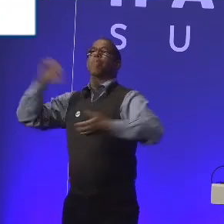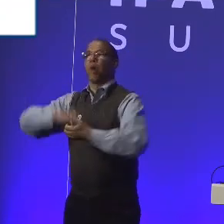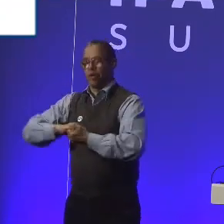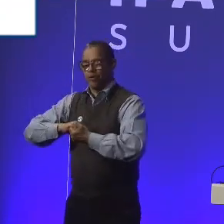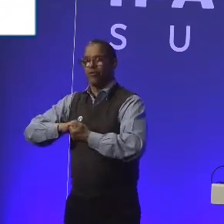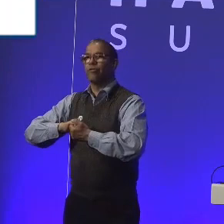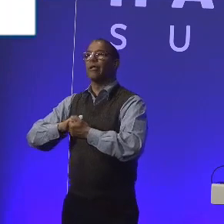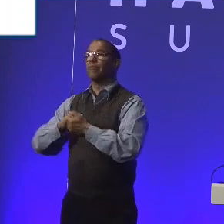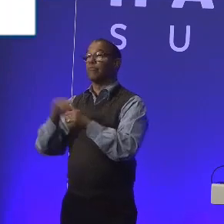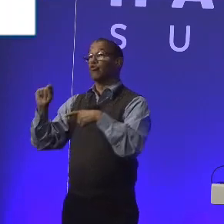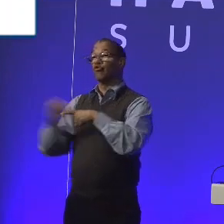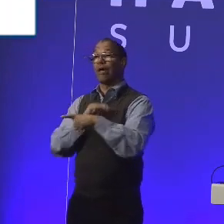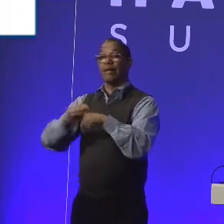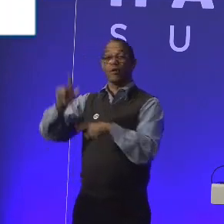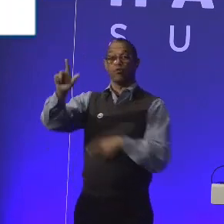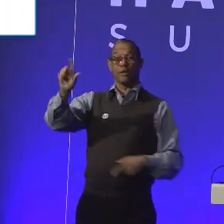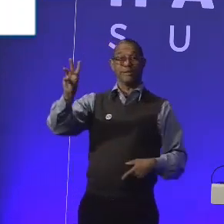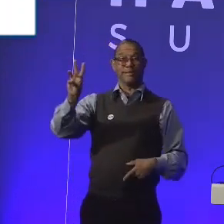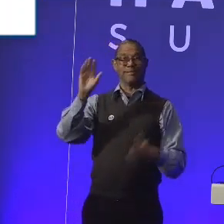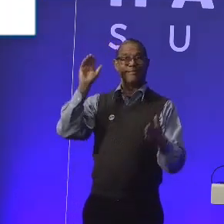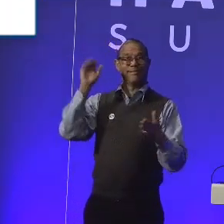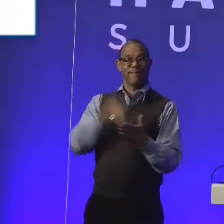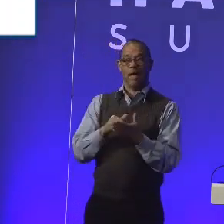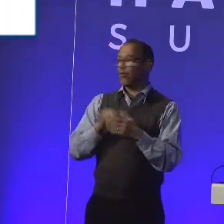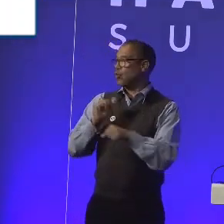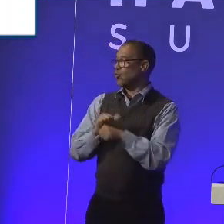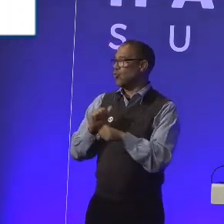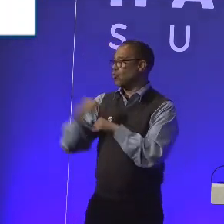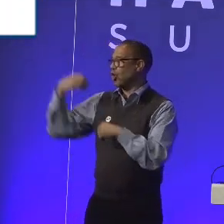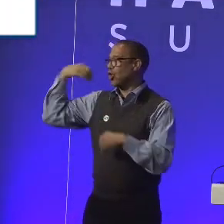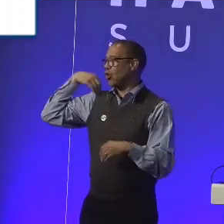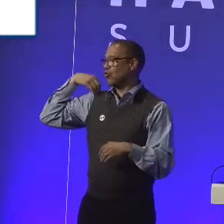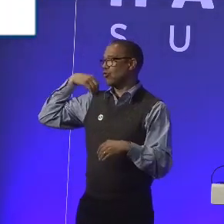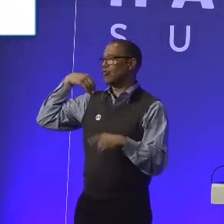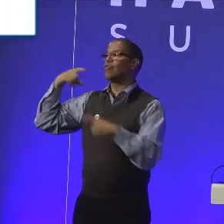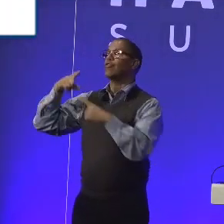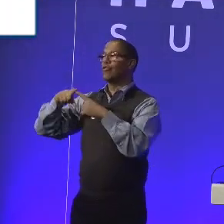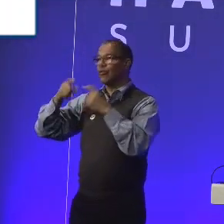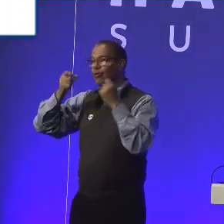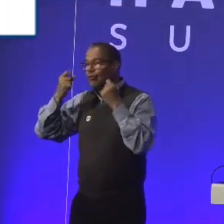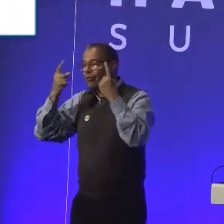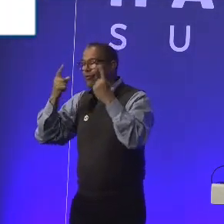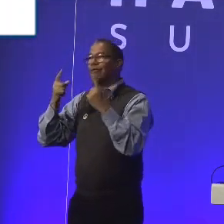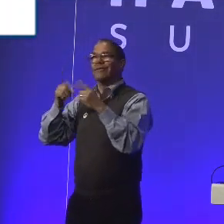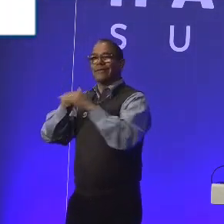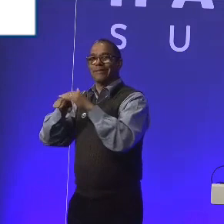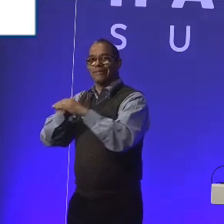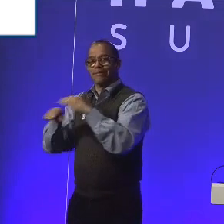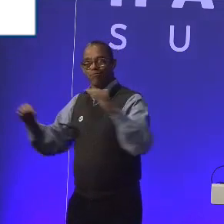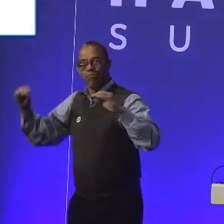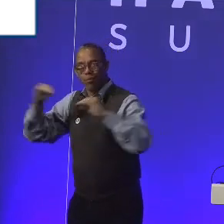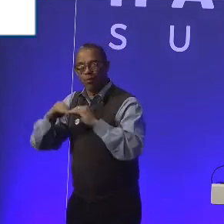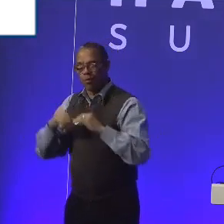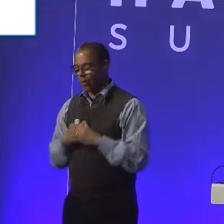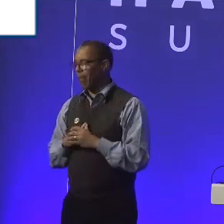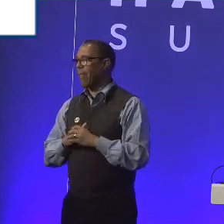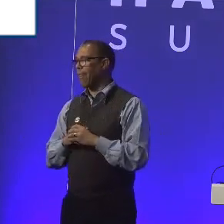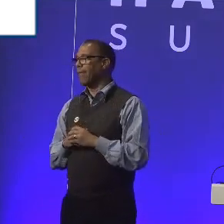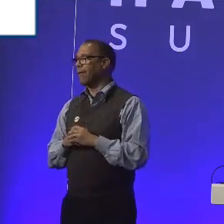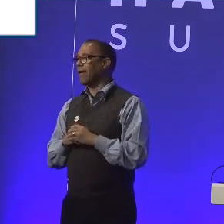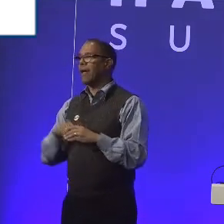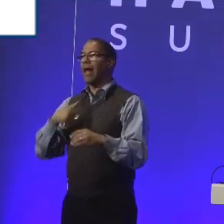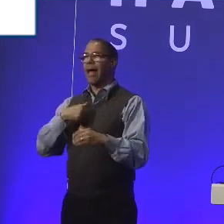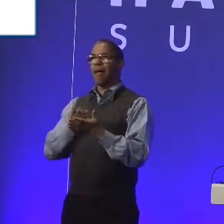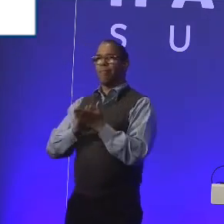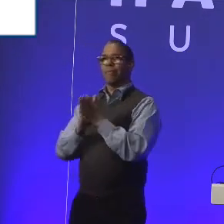26,000 and work coaches to understand accessibility more. And I wasn't really involved